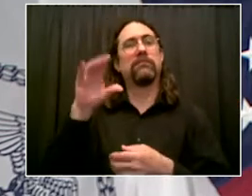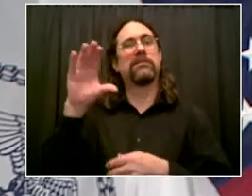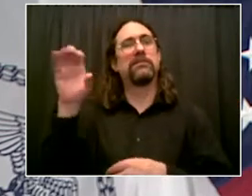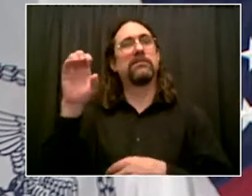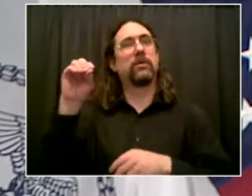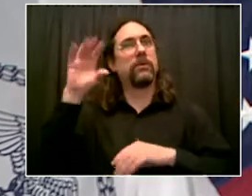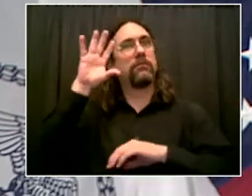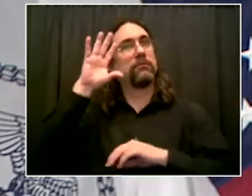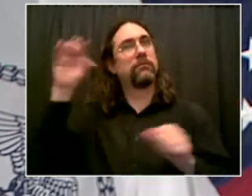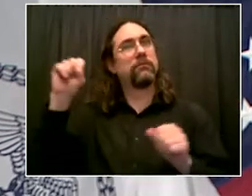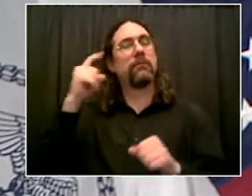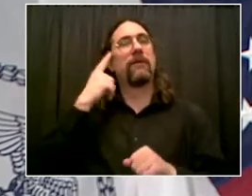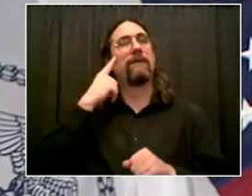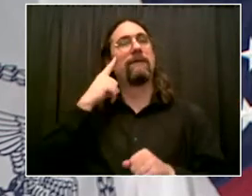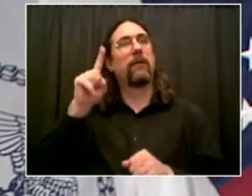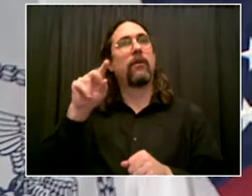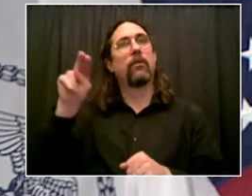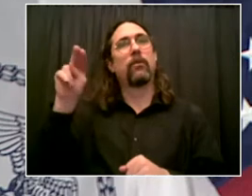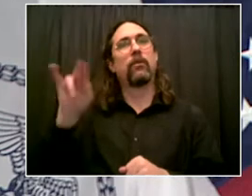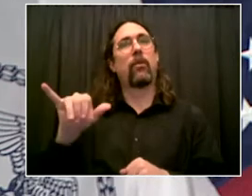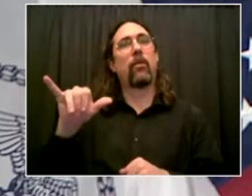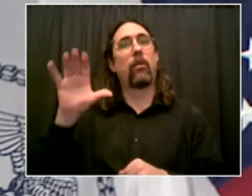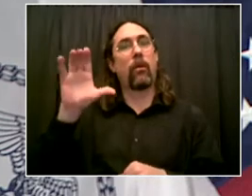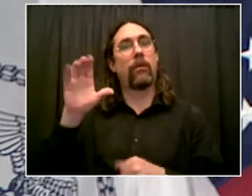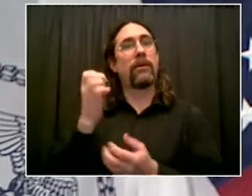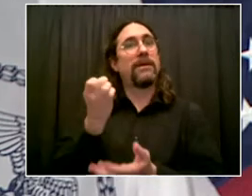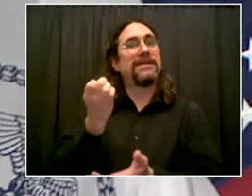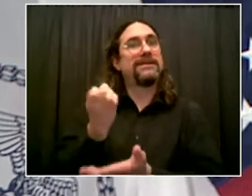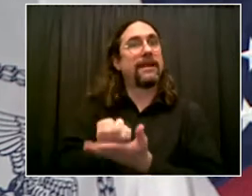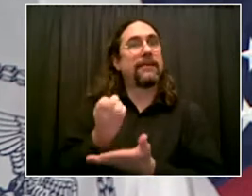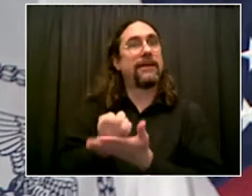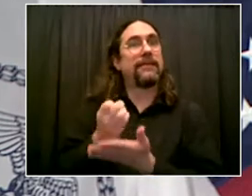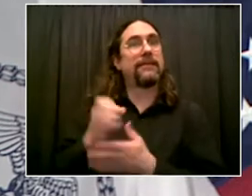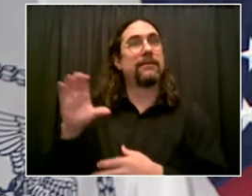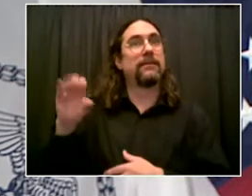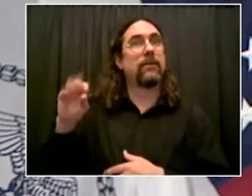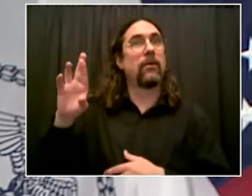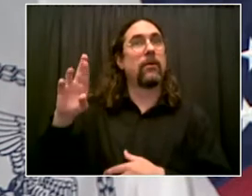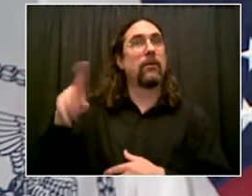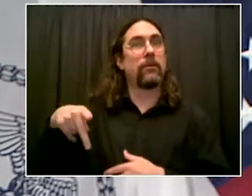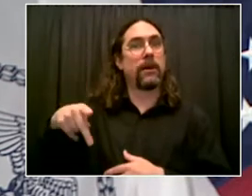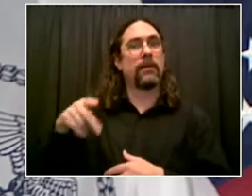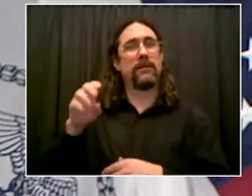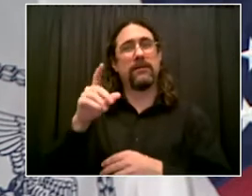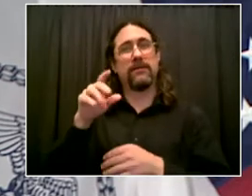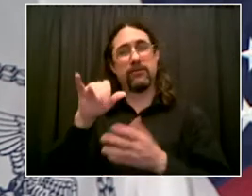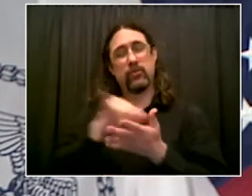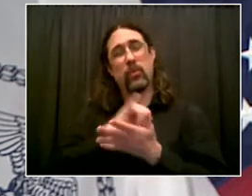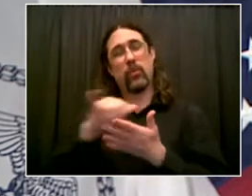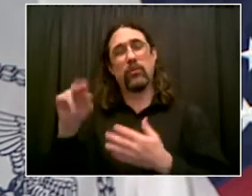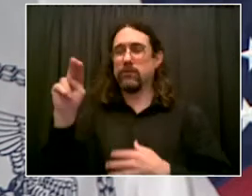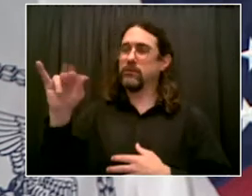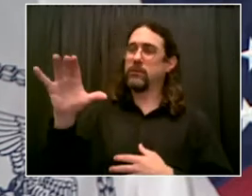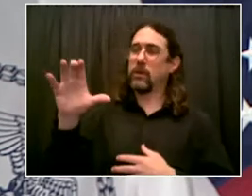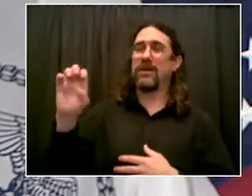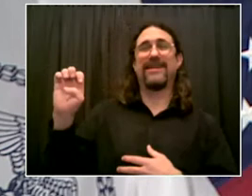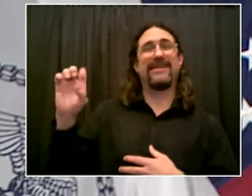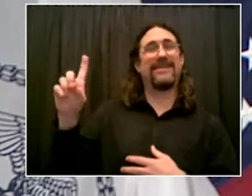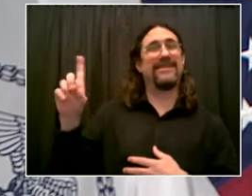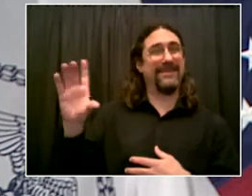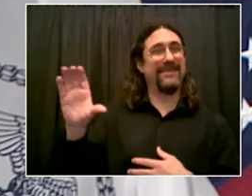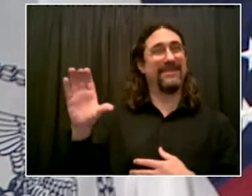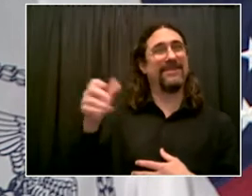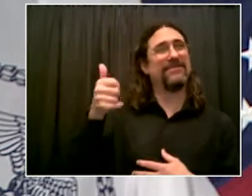Chief Operating Officer and joined an amazing organization. I want to thank everyone at EDC. Tremendous work,